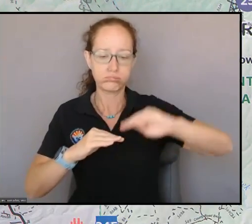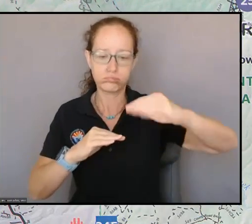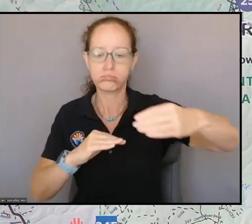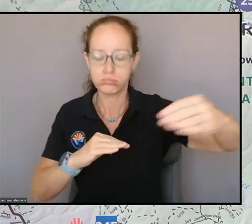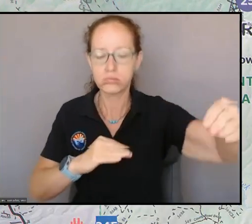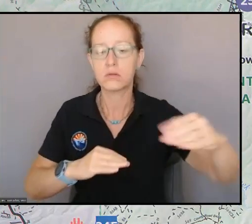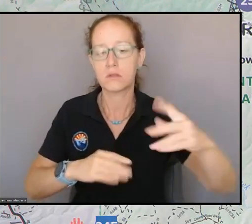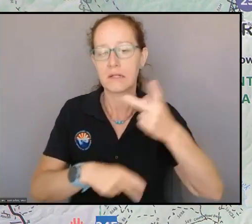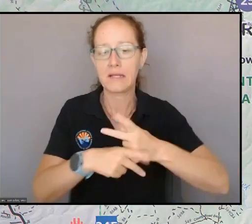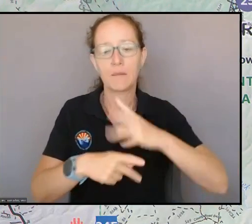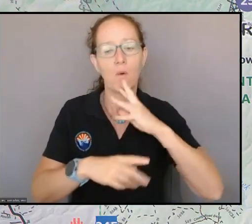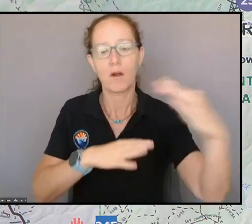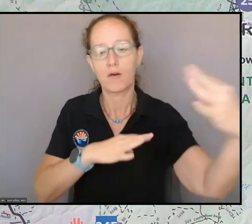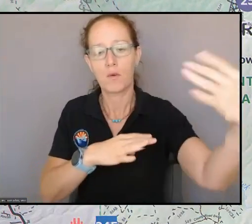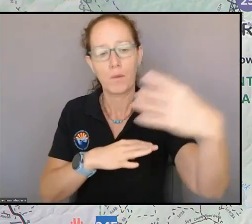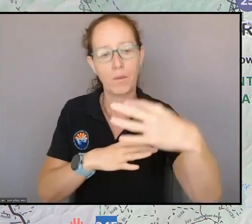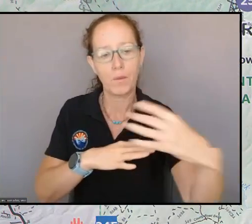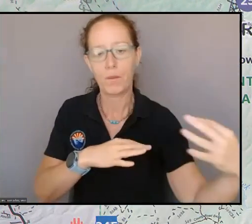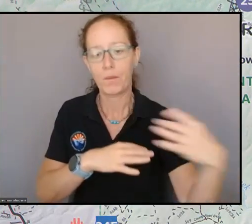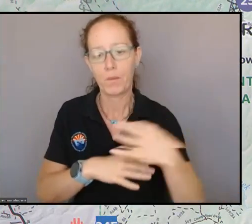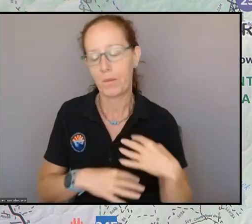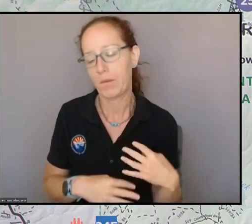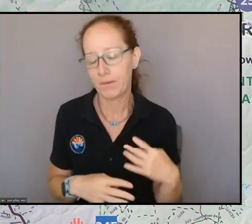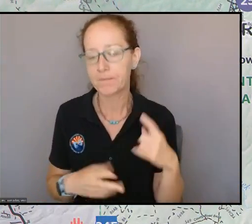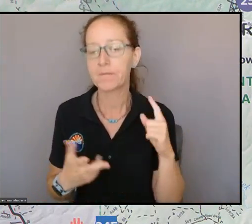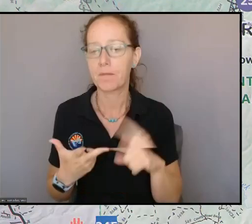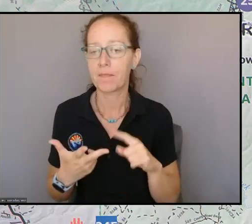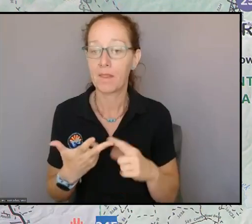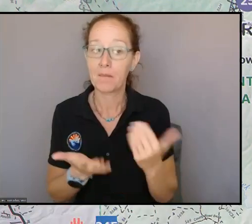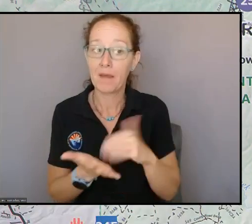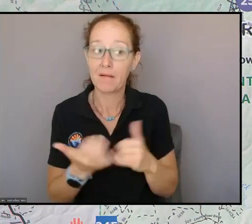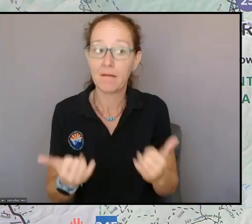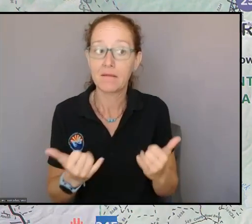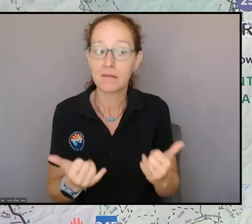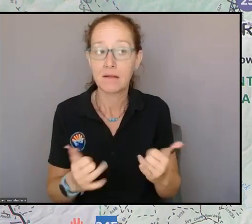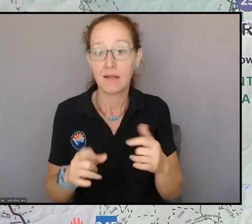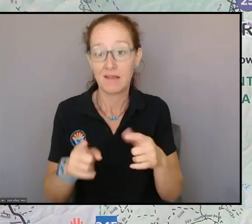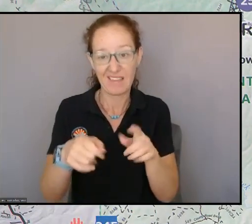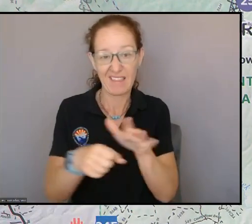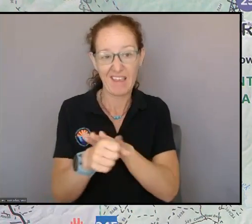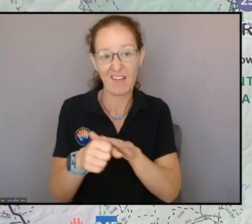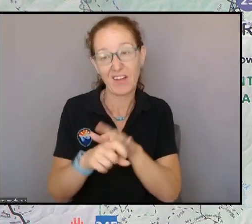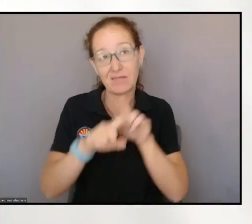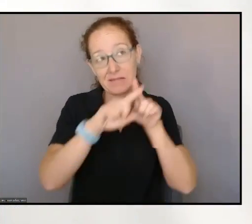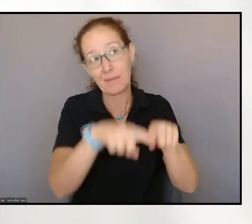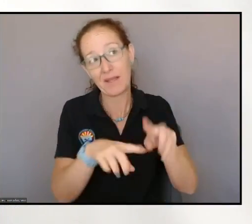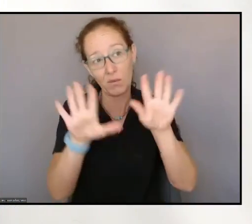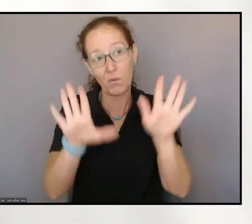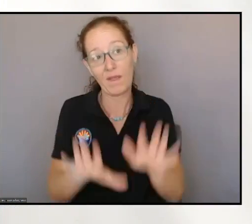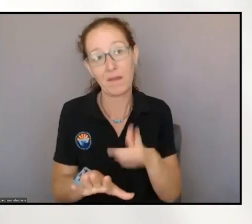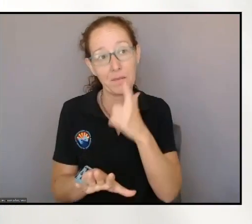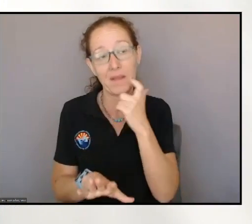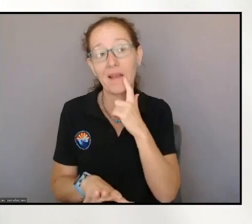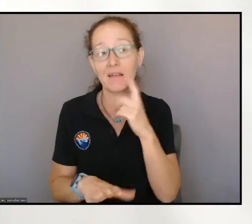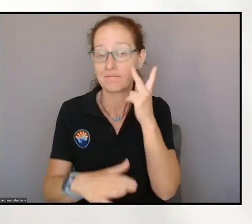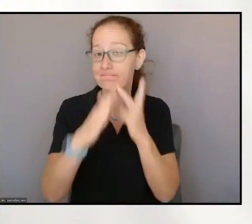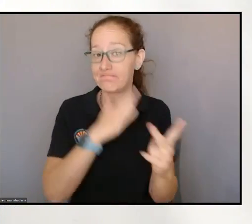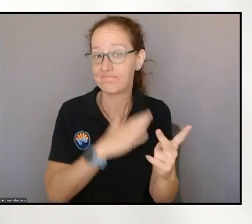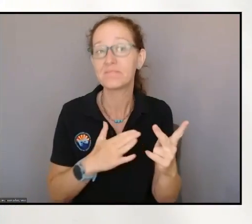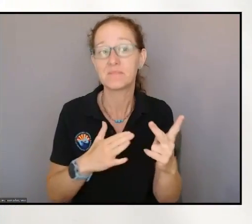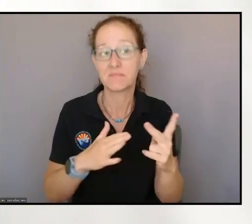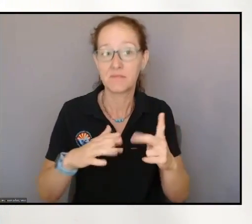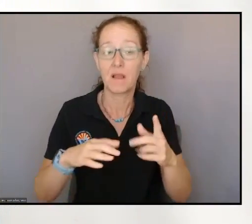IMET's predicting potential for a half inch of rain up in that area with strong thunderstorm development. So we do have